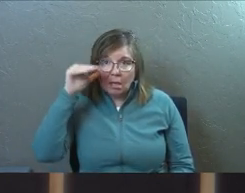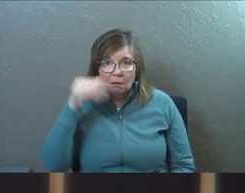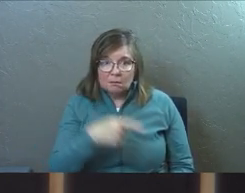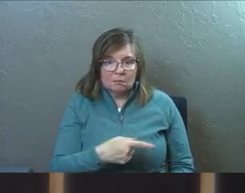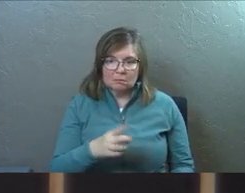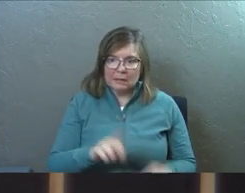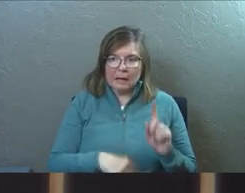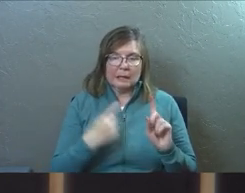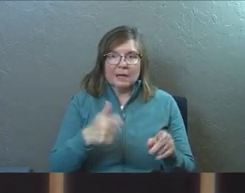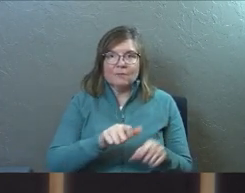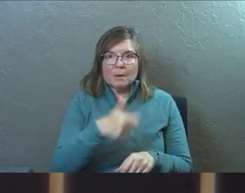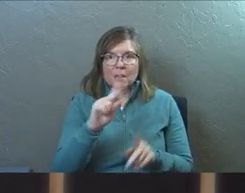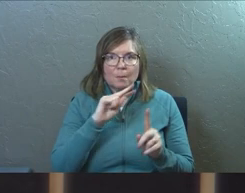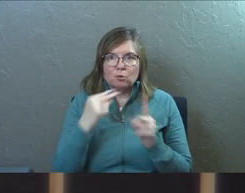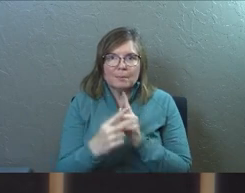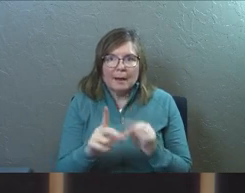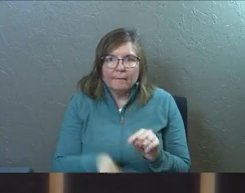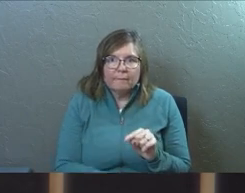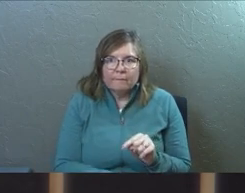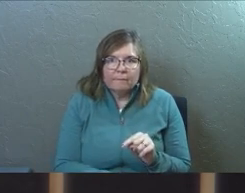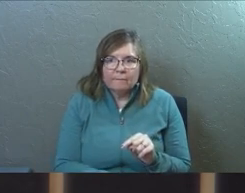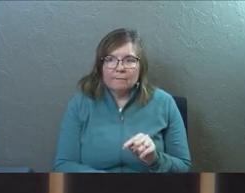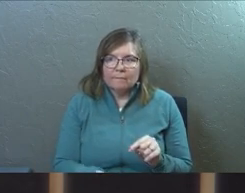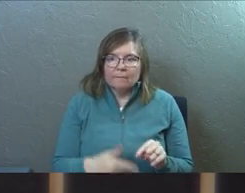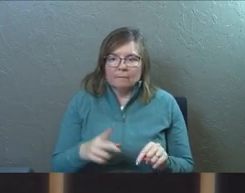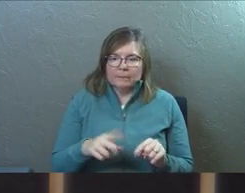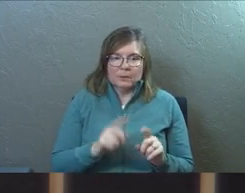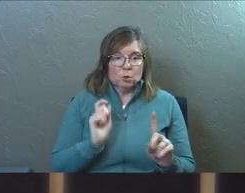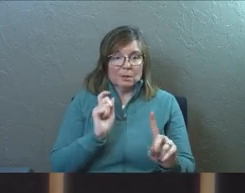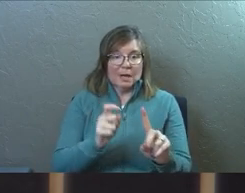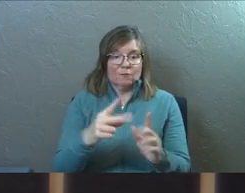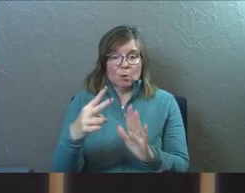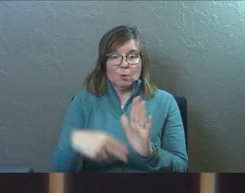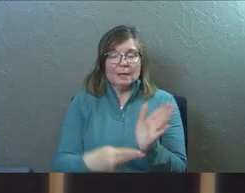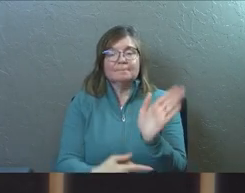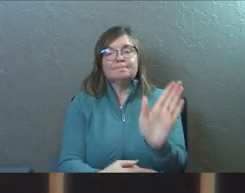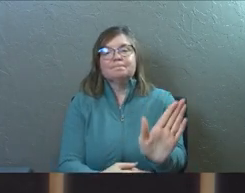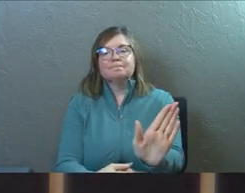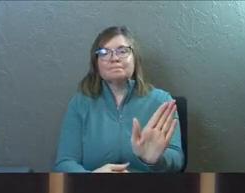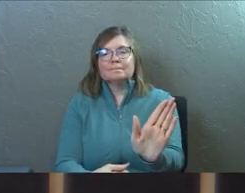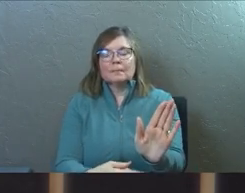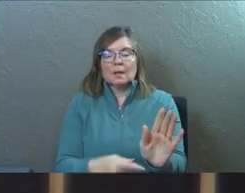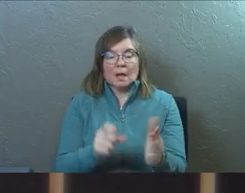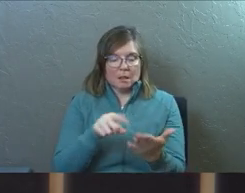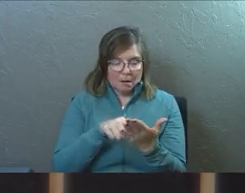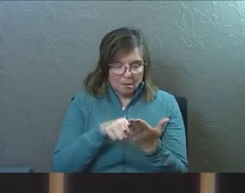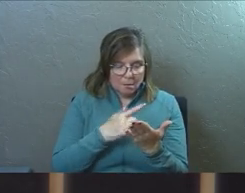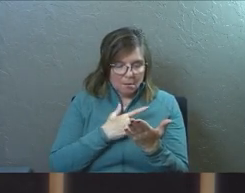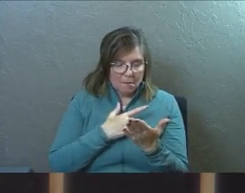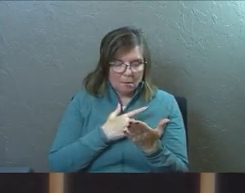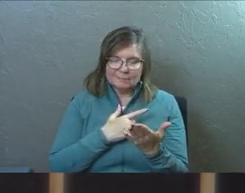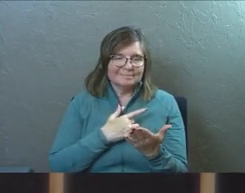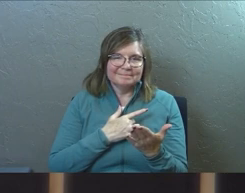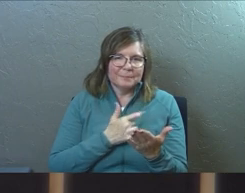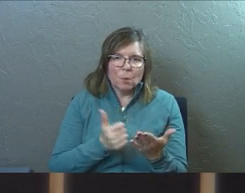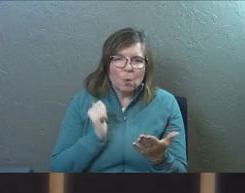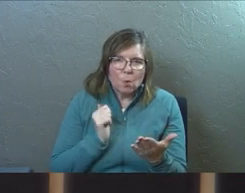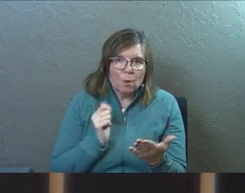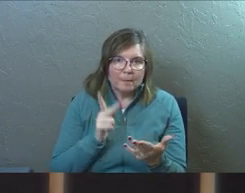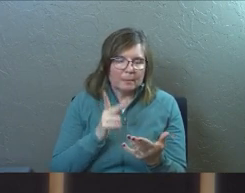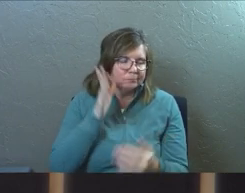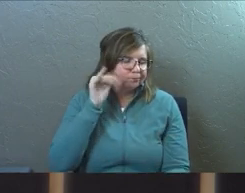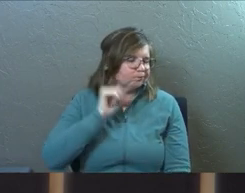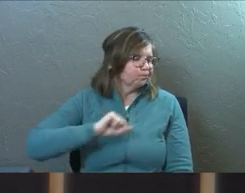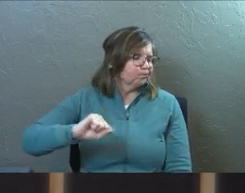You can't give them another perspective. You can't hand them reading material and it possibly move them. They're just so entrenched